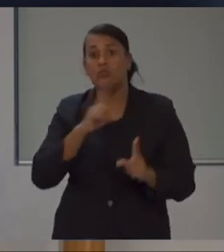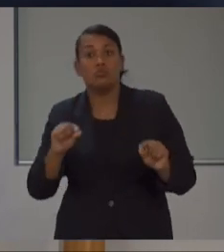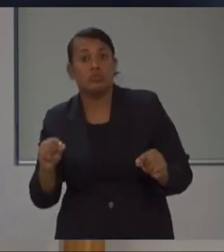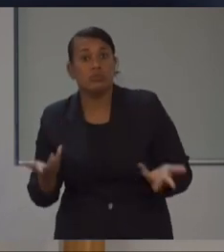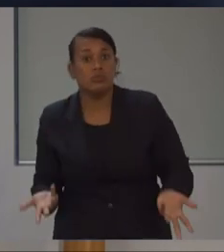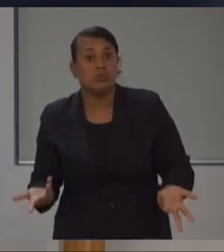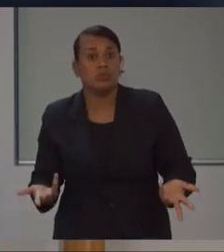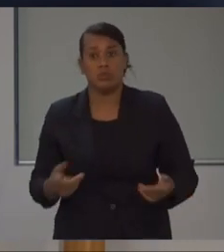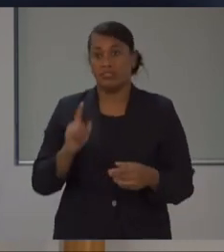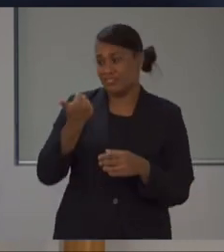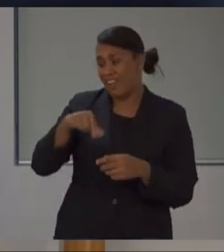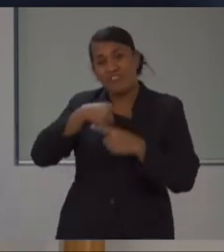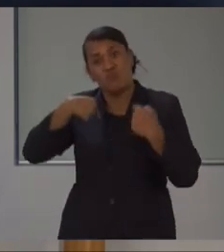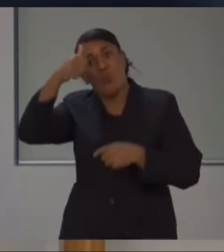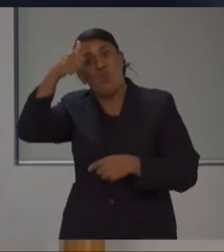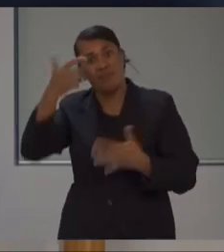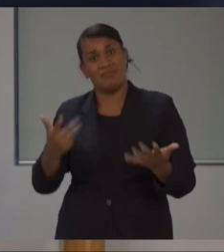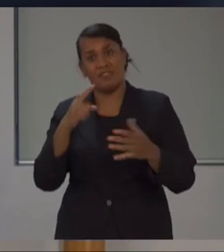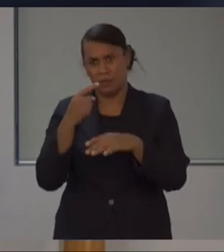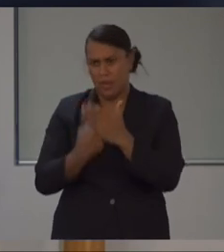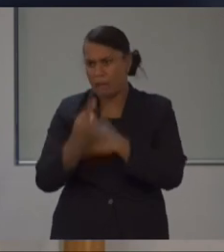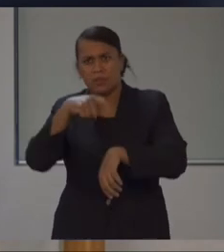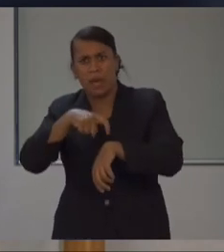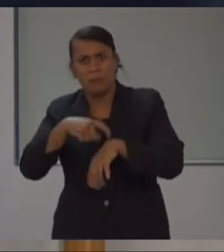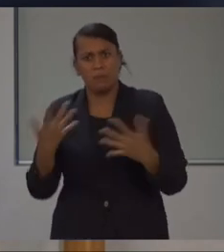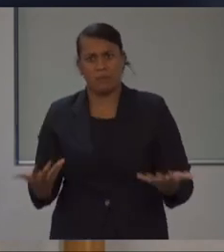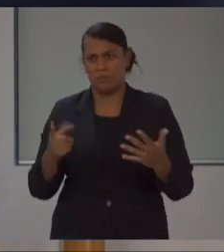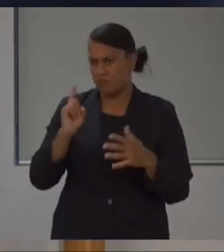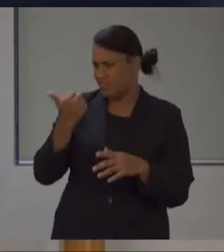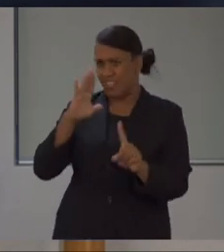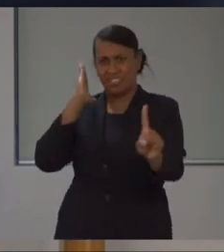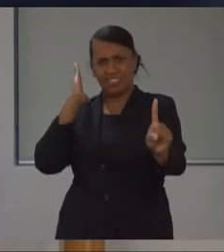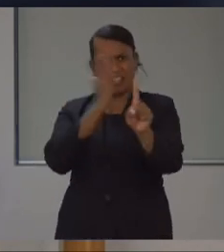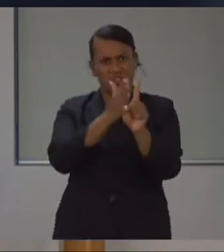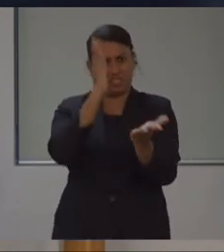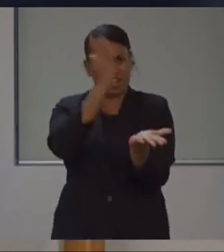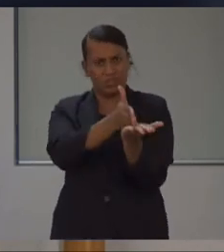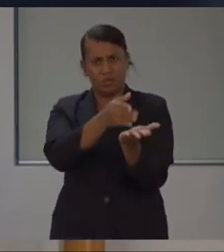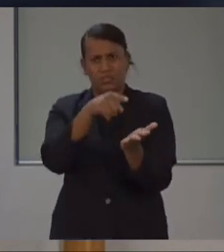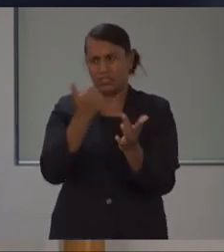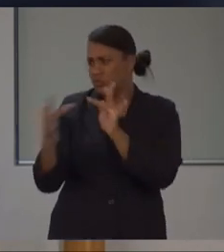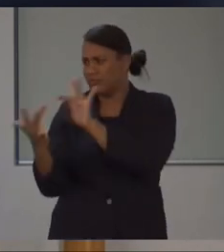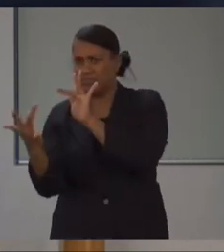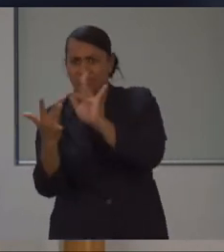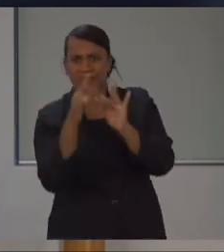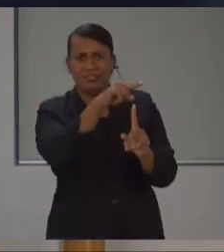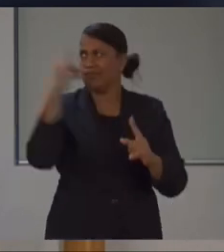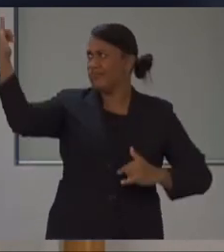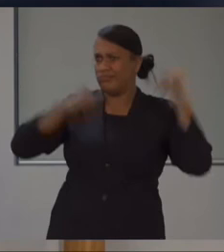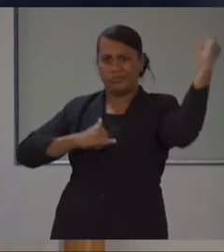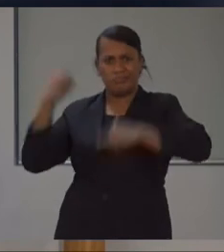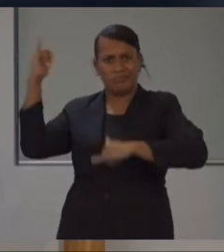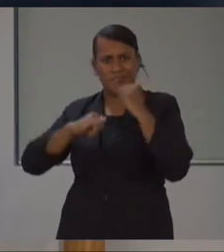is that the cases that we have are direct contacts or close contacts of important cases. We hope it is, but